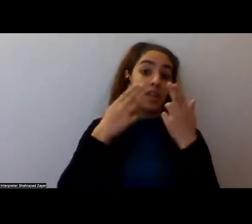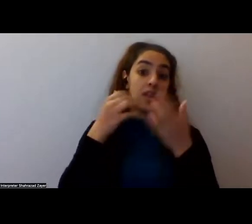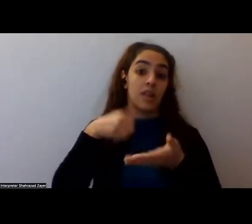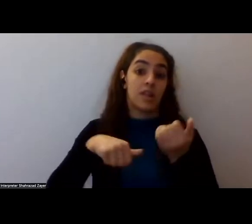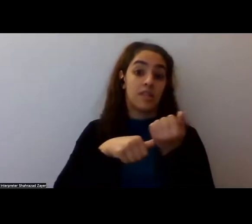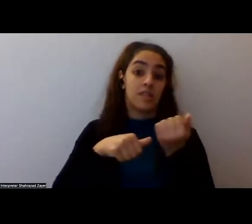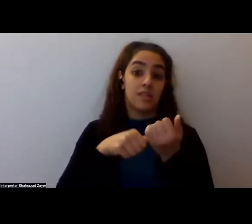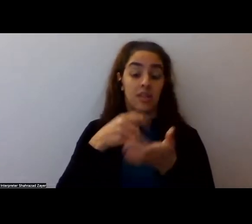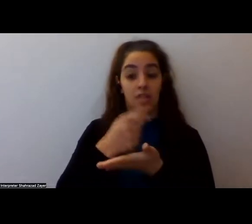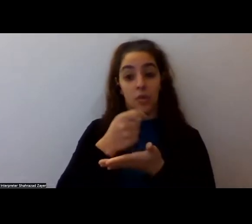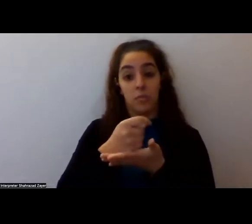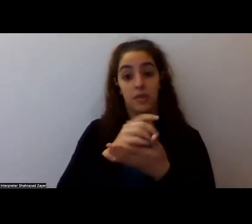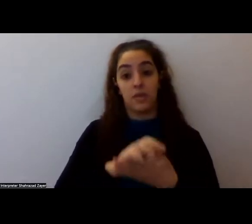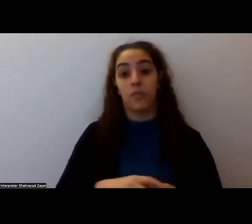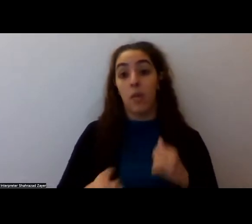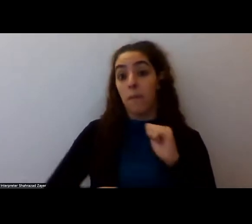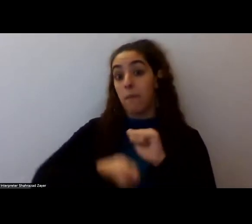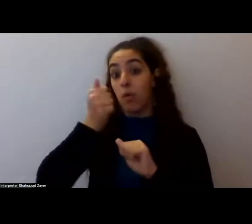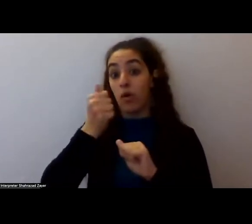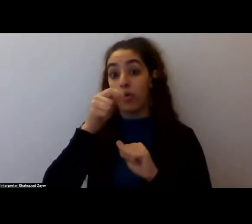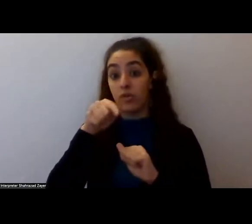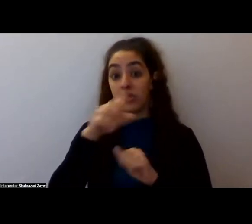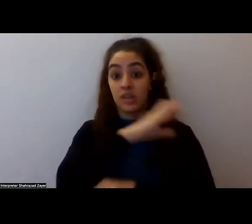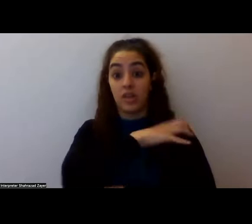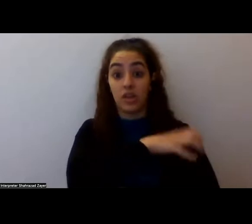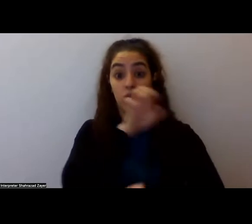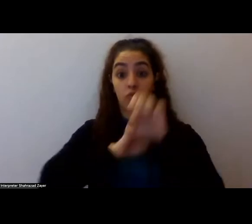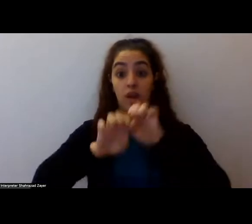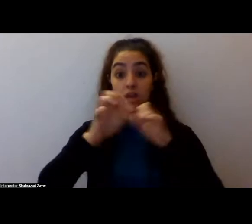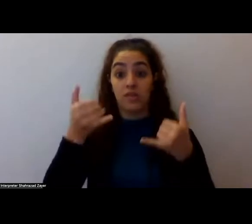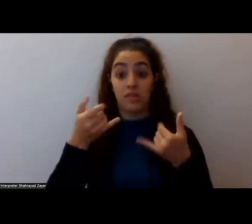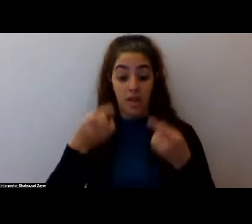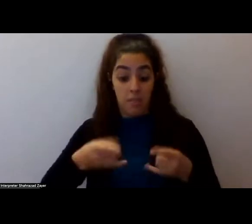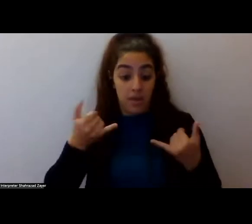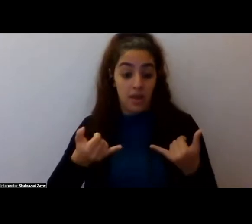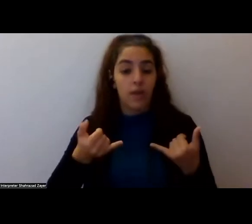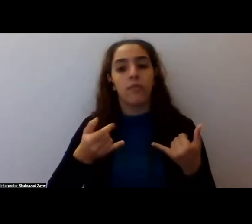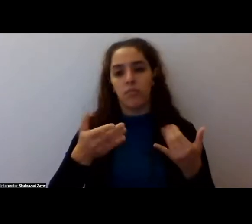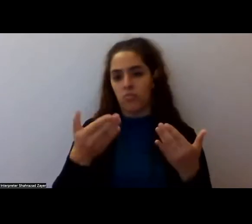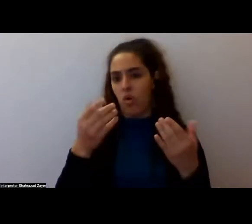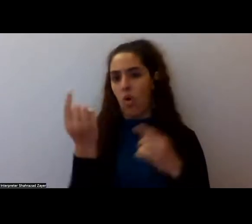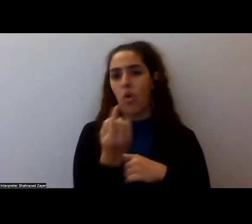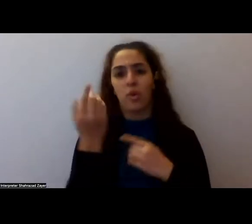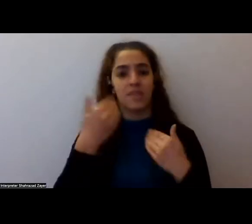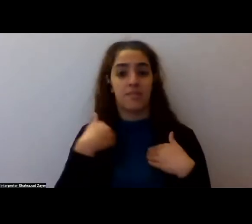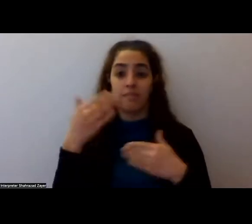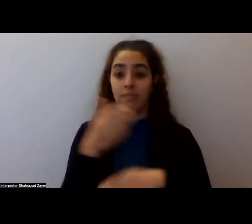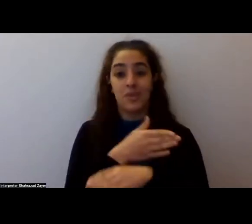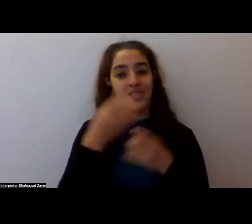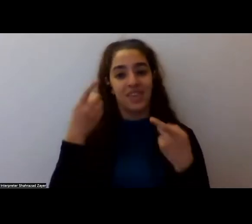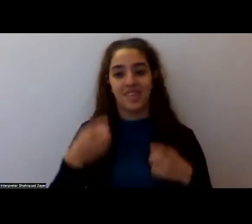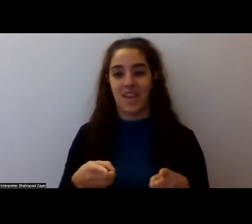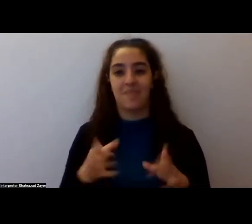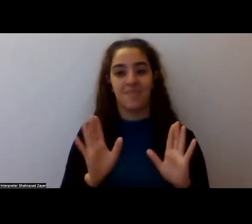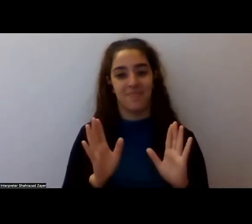I would say the majority of clinical trials that are happening right now. Um, there's always music that's happening. Um, and so